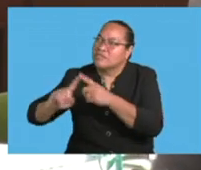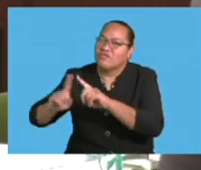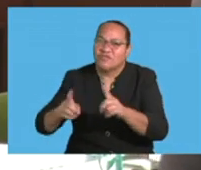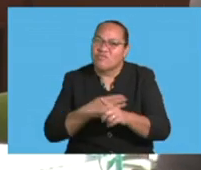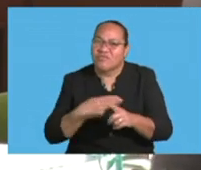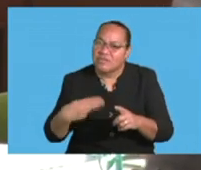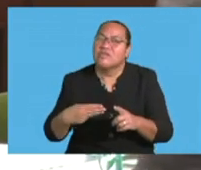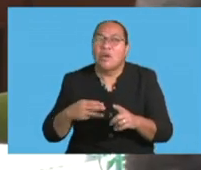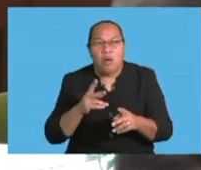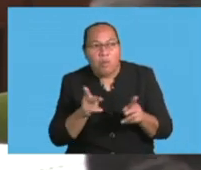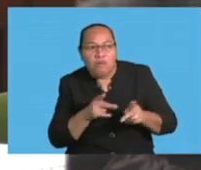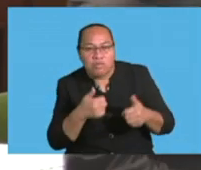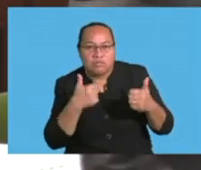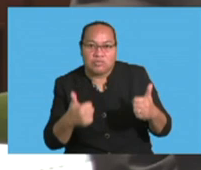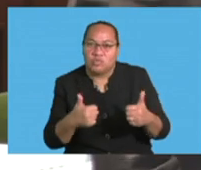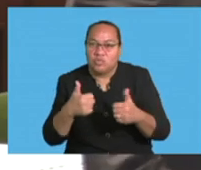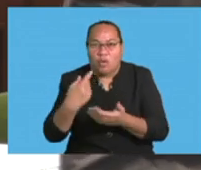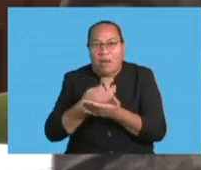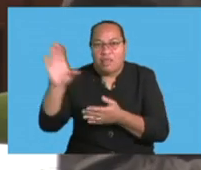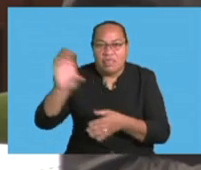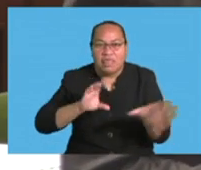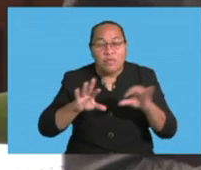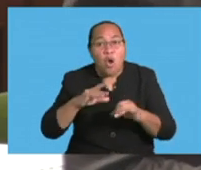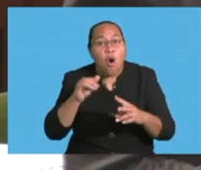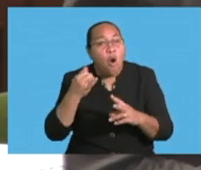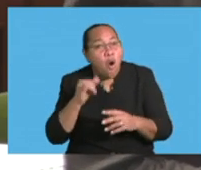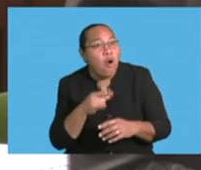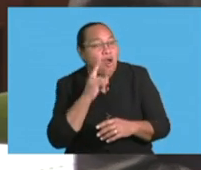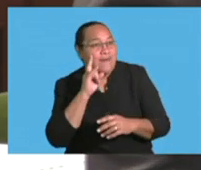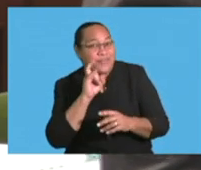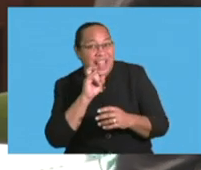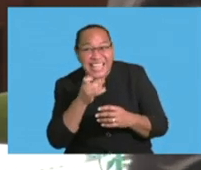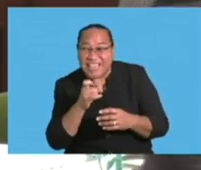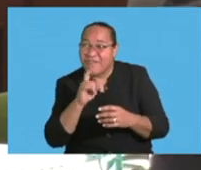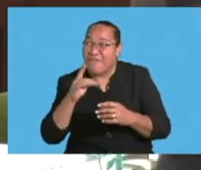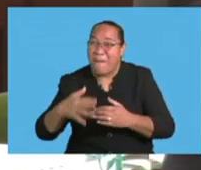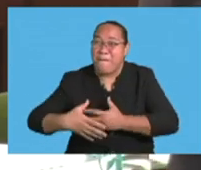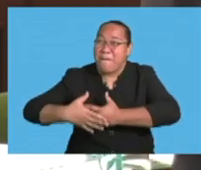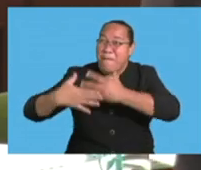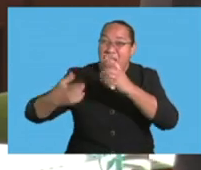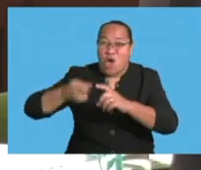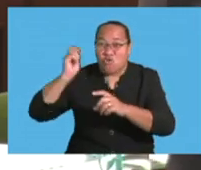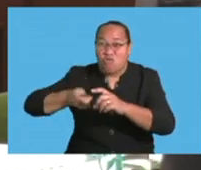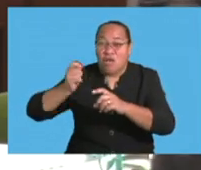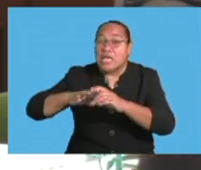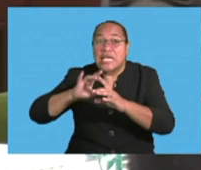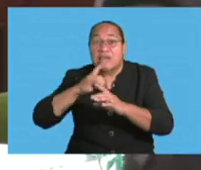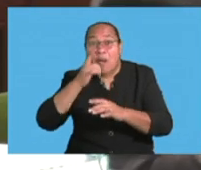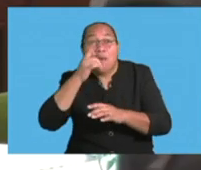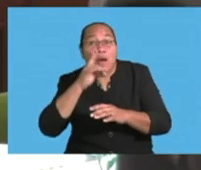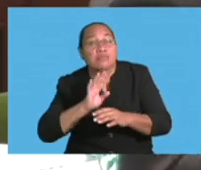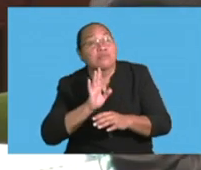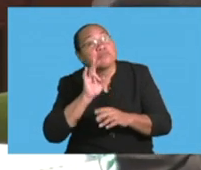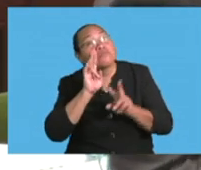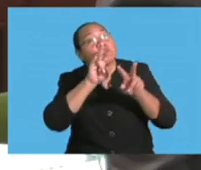you'll find sometimes when, for example, the huge construction that's going on, when people go and buy material from offshore, it will